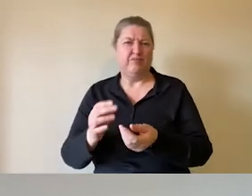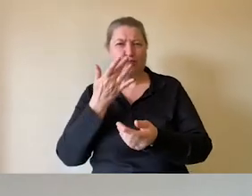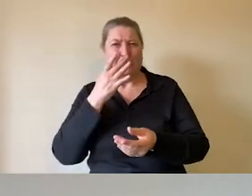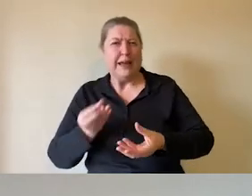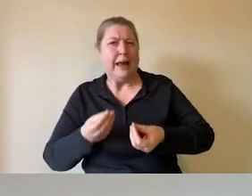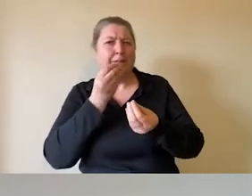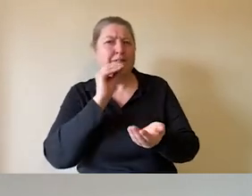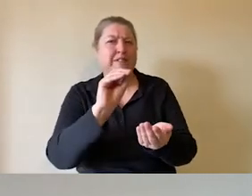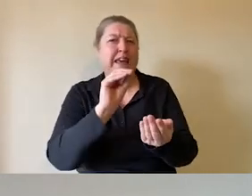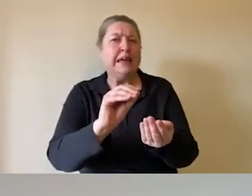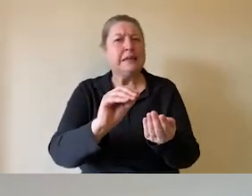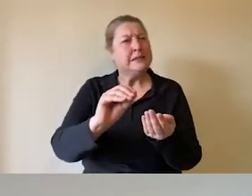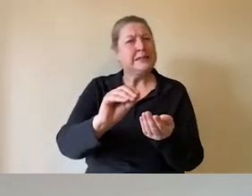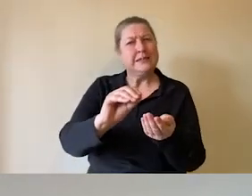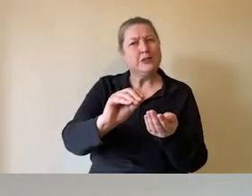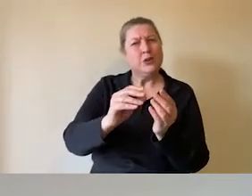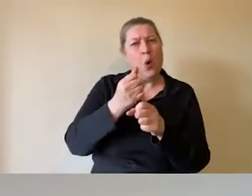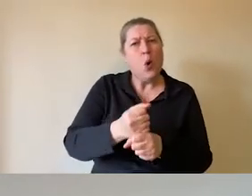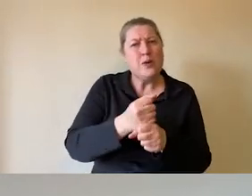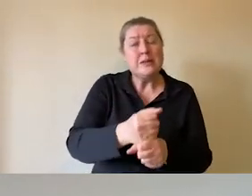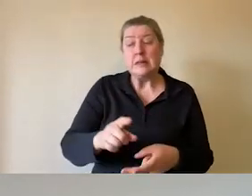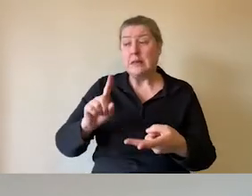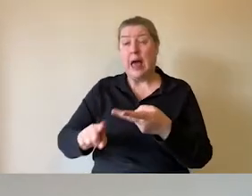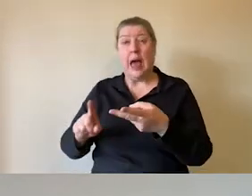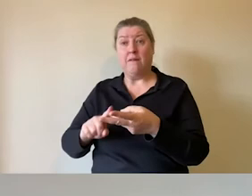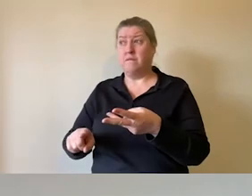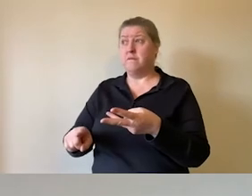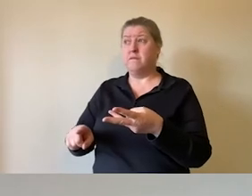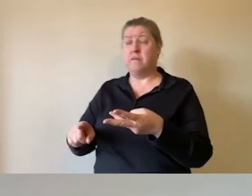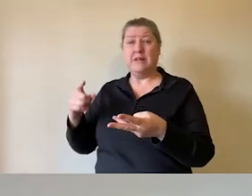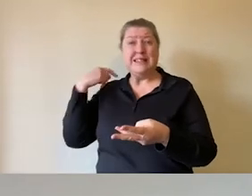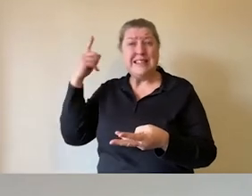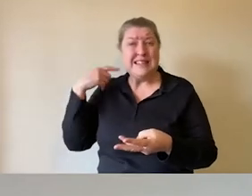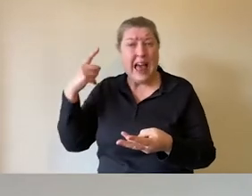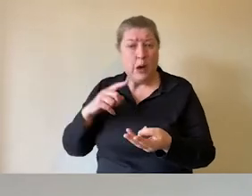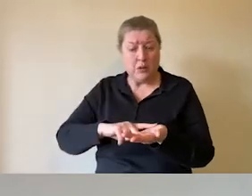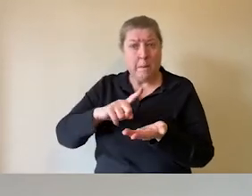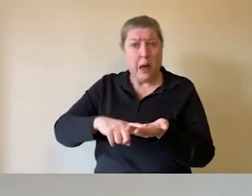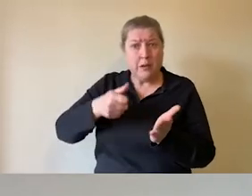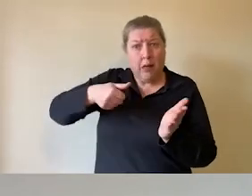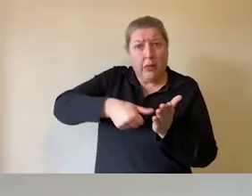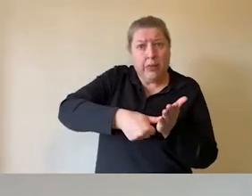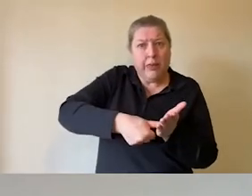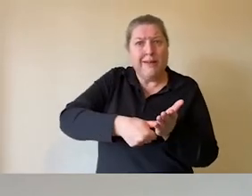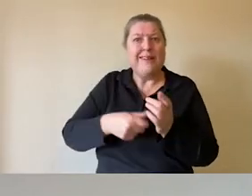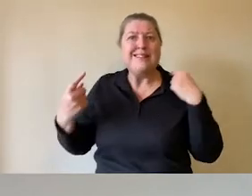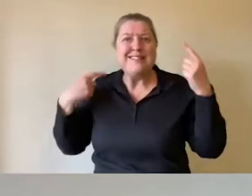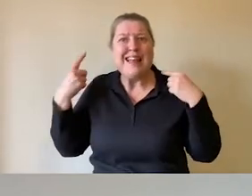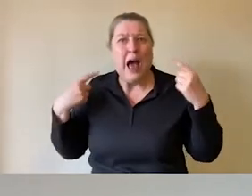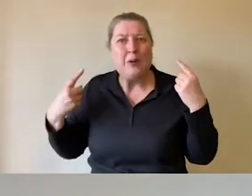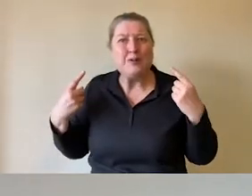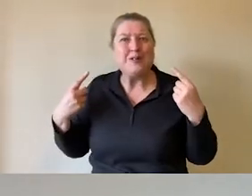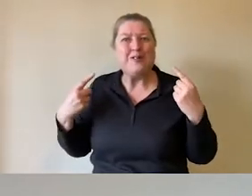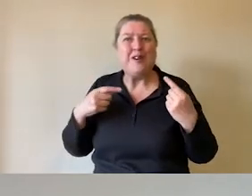sound button with the sound of a horse neighing. So lots of multi-sensory resources